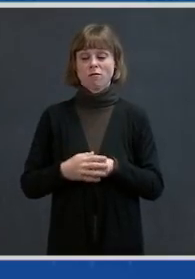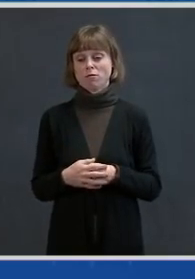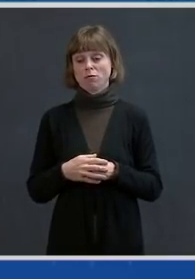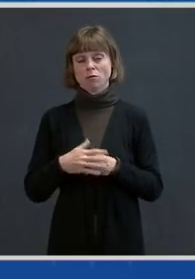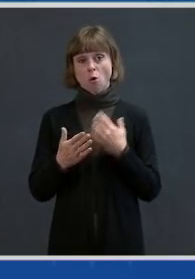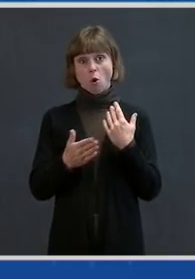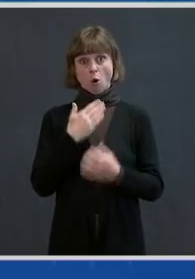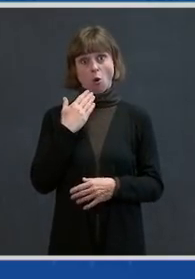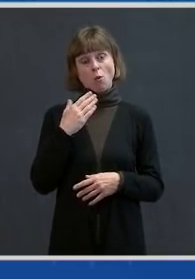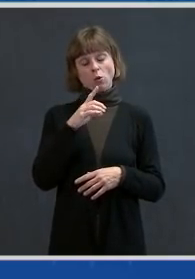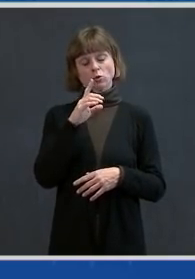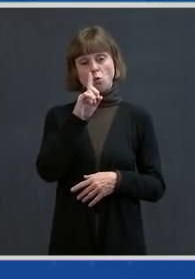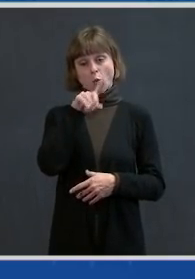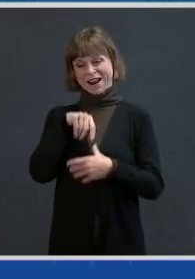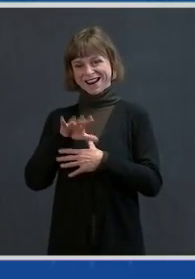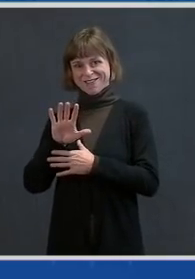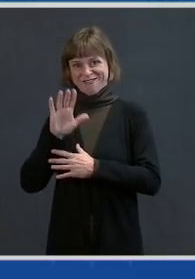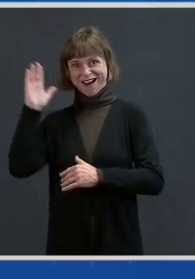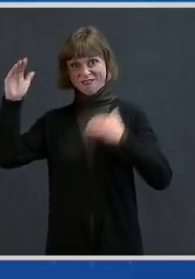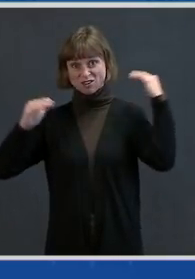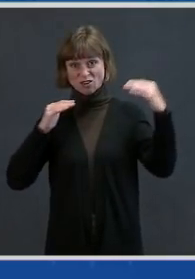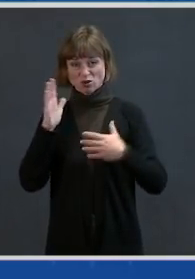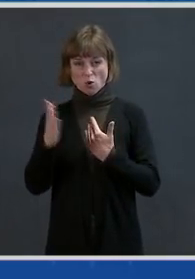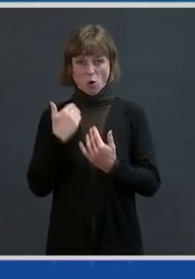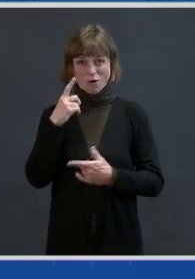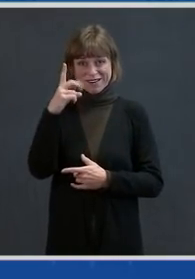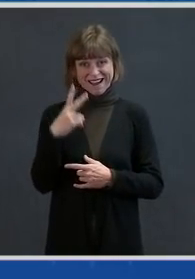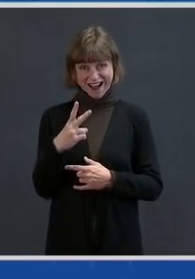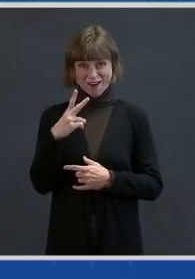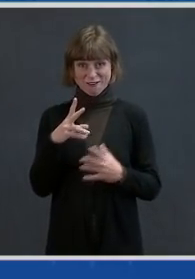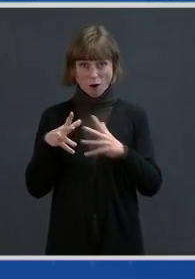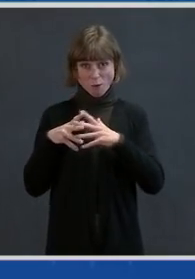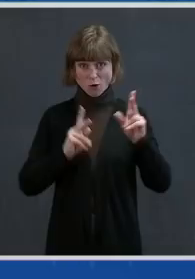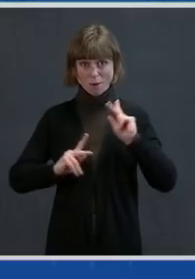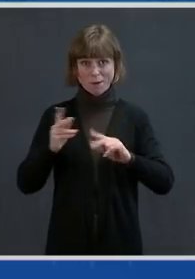half of Americans over 65 having received their first shot.